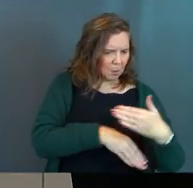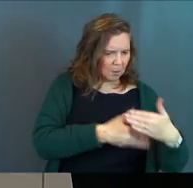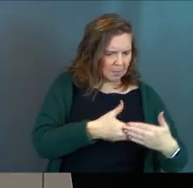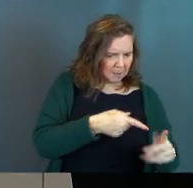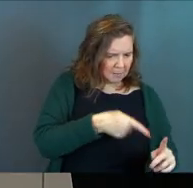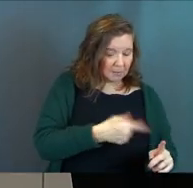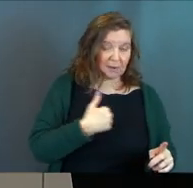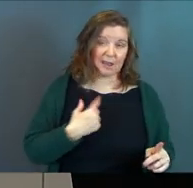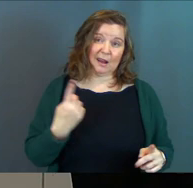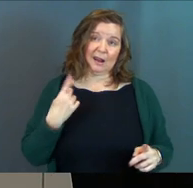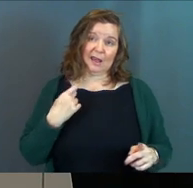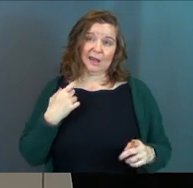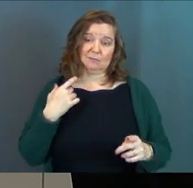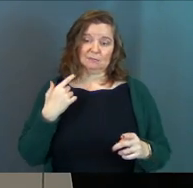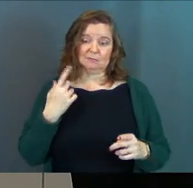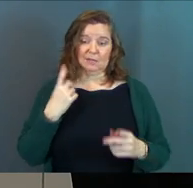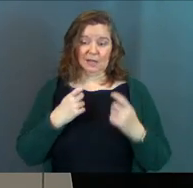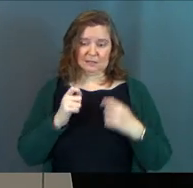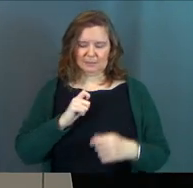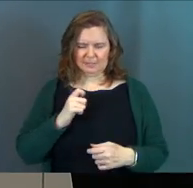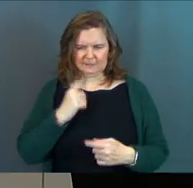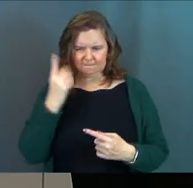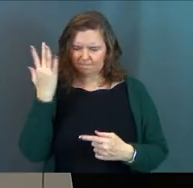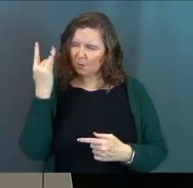I've been asking myself that question.